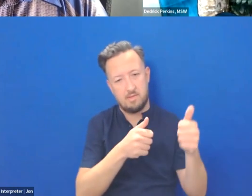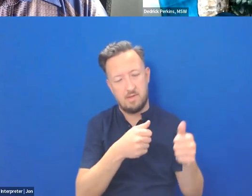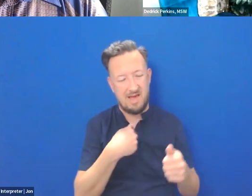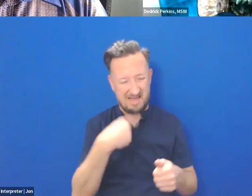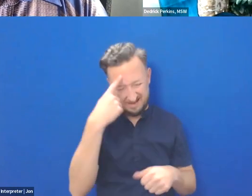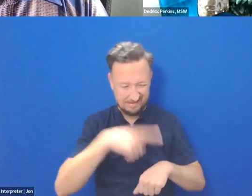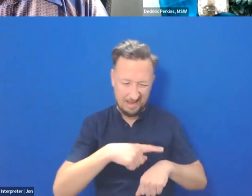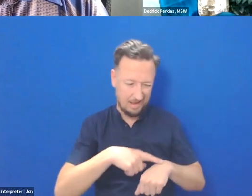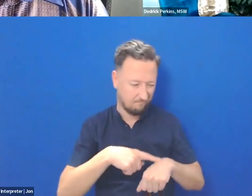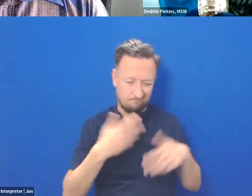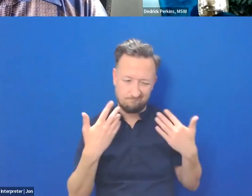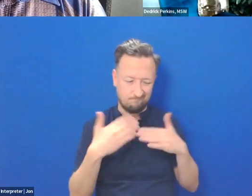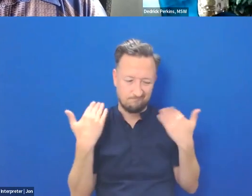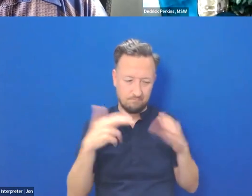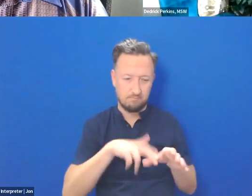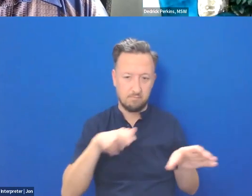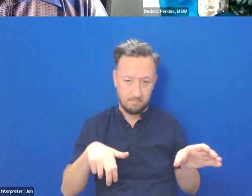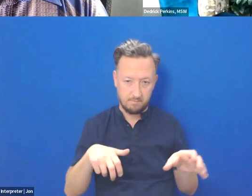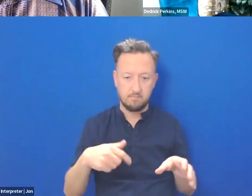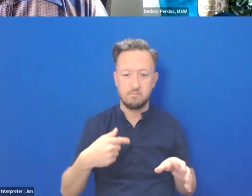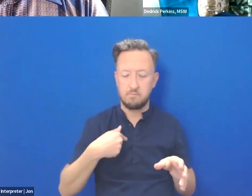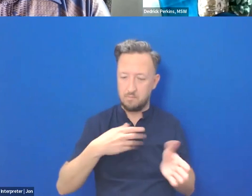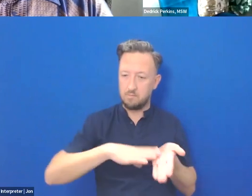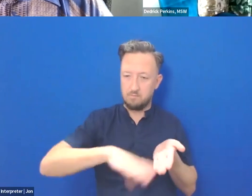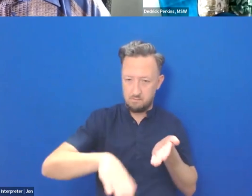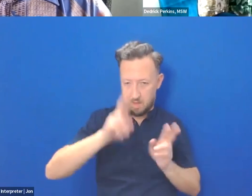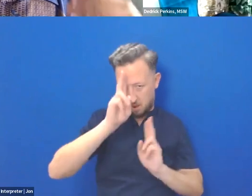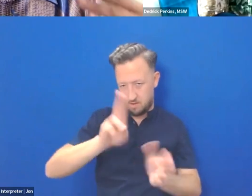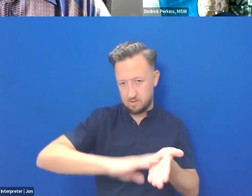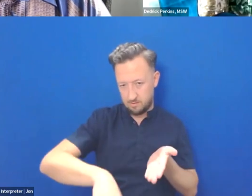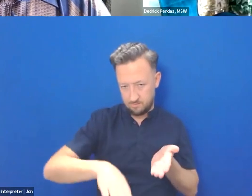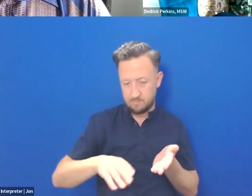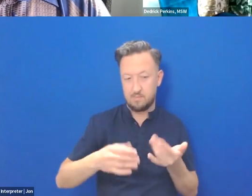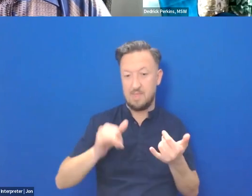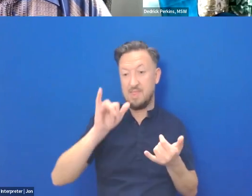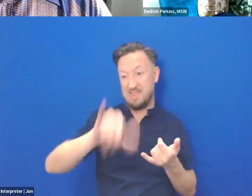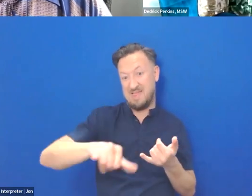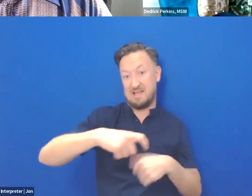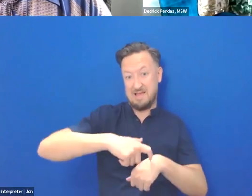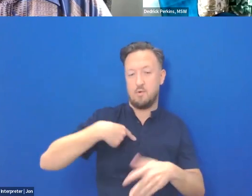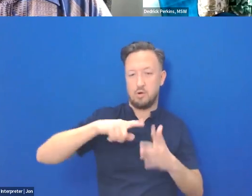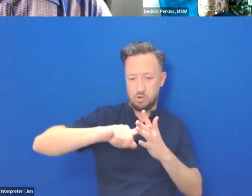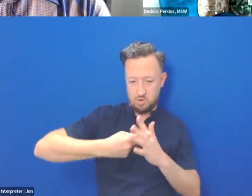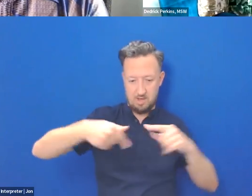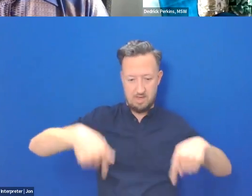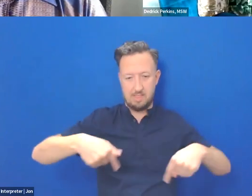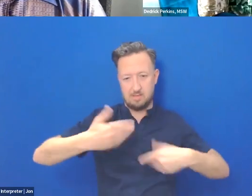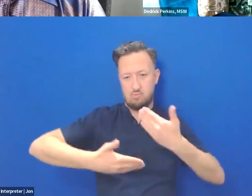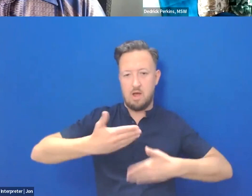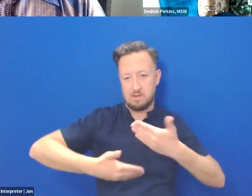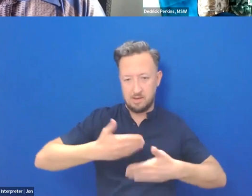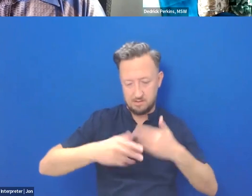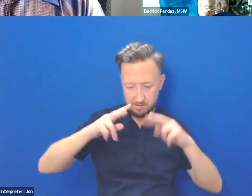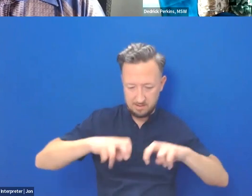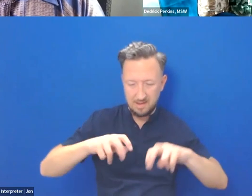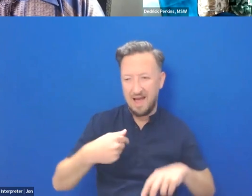I think it's time for me to leave. So I was only discharged. And that's when I began this process. Wow. Yeah. So it's